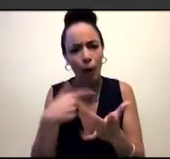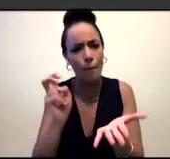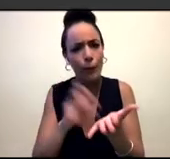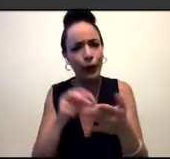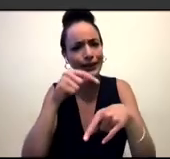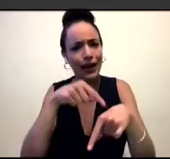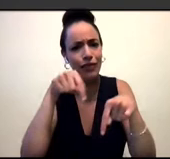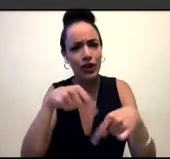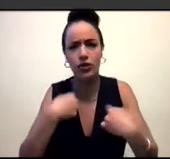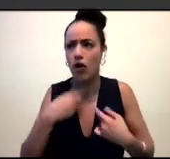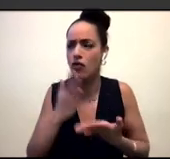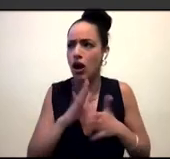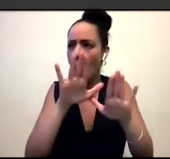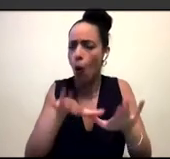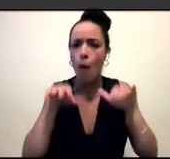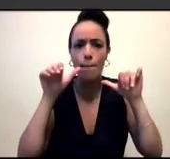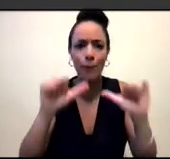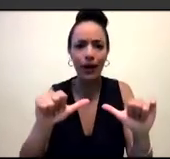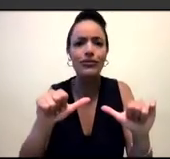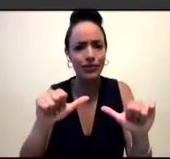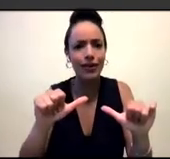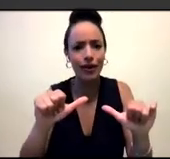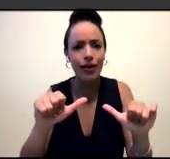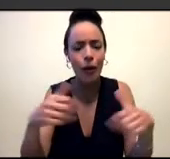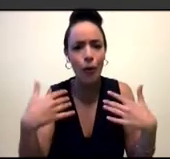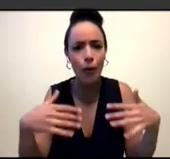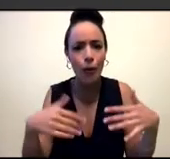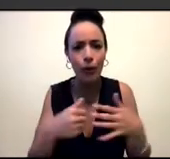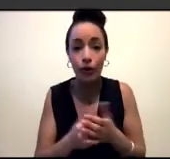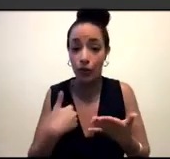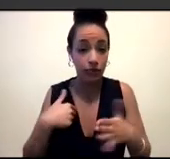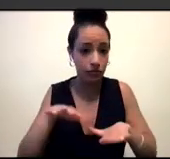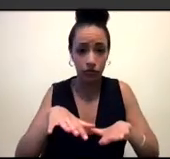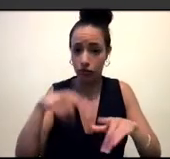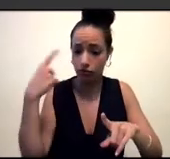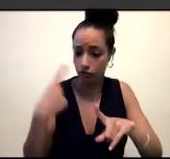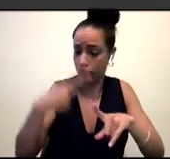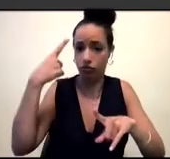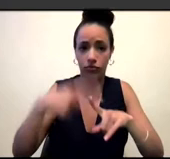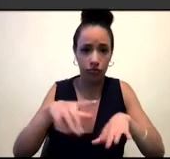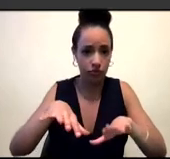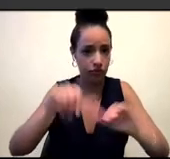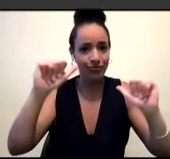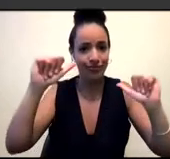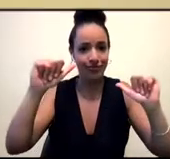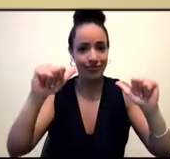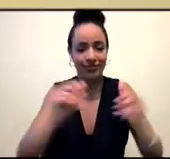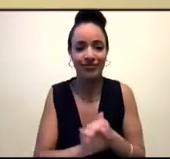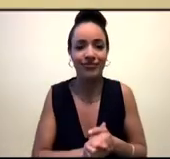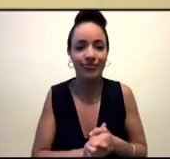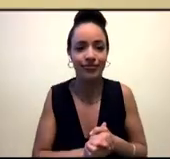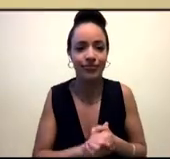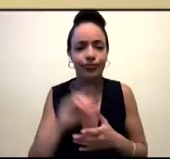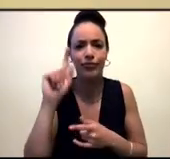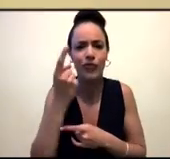blessing to have this space with you all. And so I'm just going to dive straight in to make the most of this hour that we have. And I wanted to first